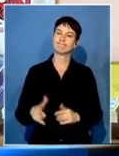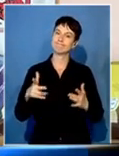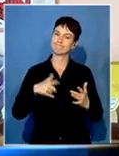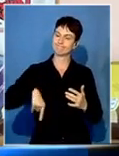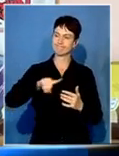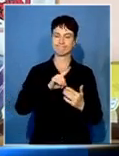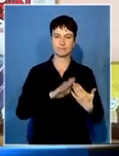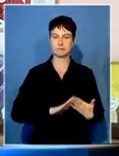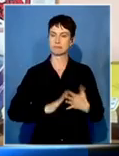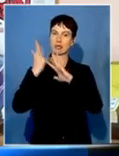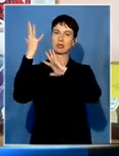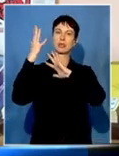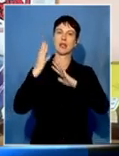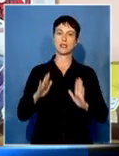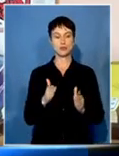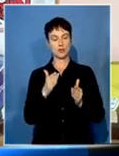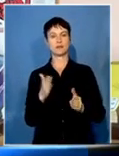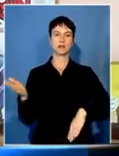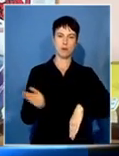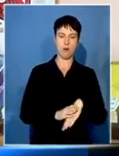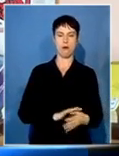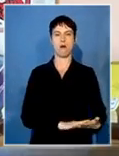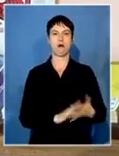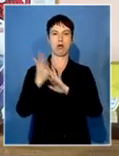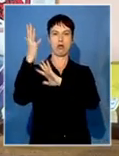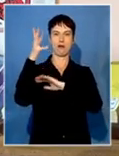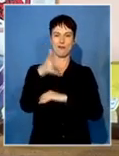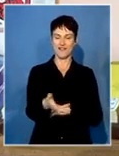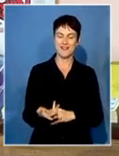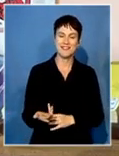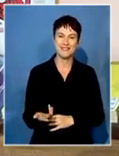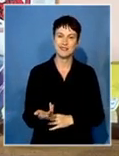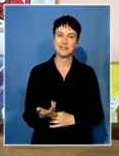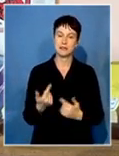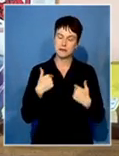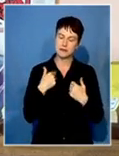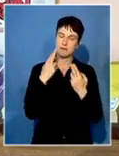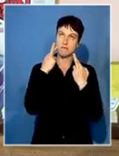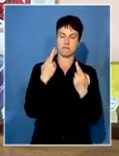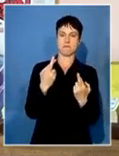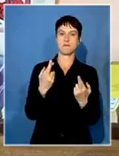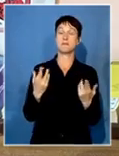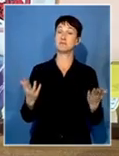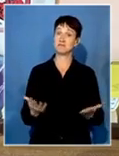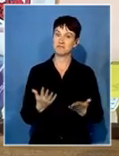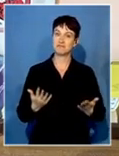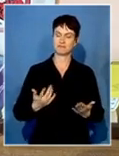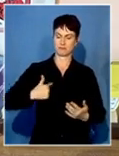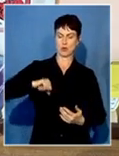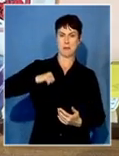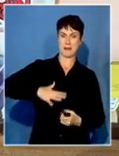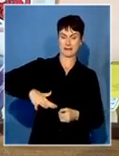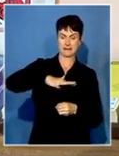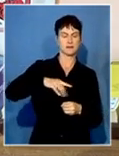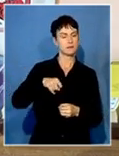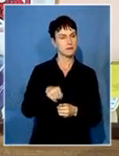disturbance in the delivery of service to our communities. I think it is our wish as a municipality